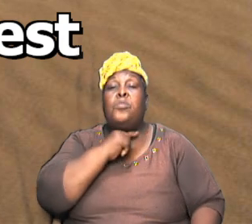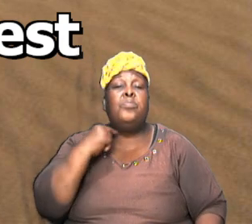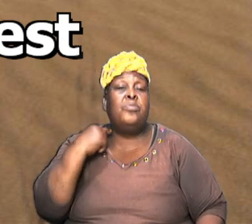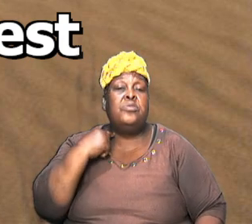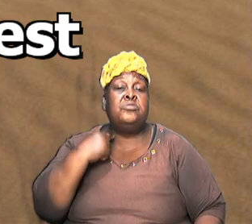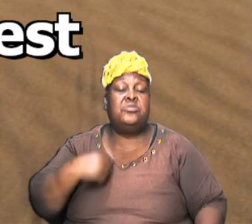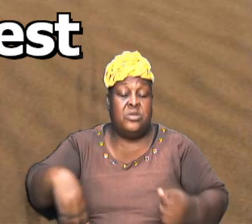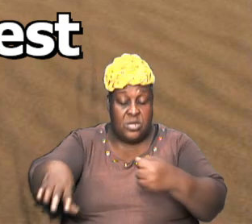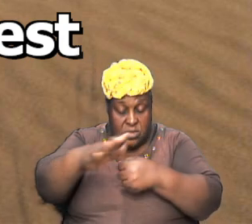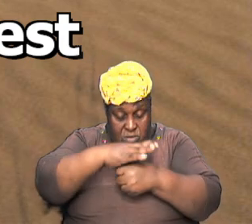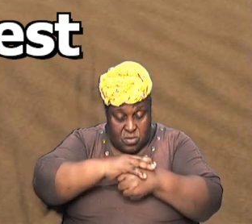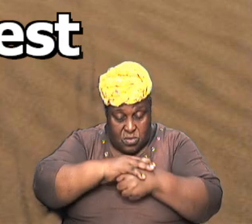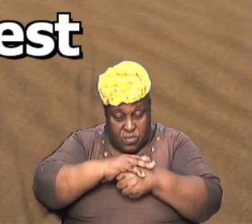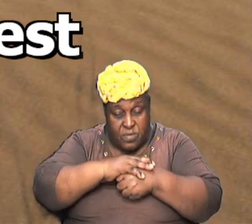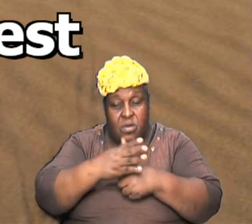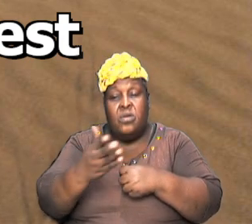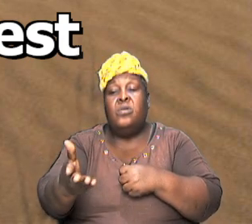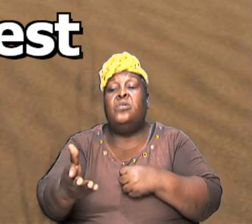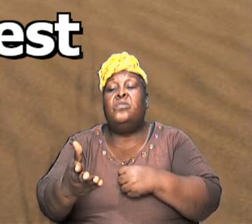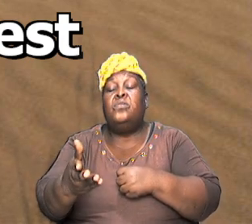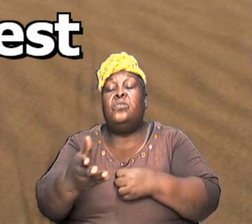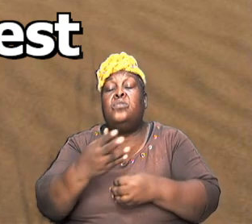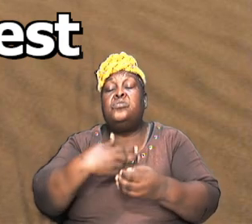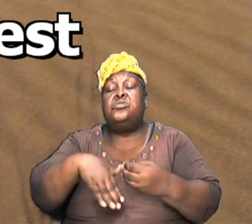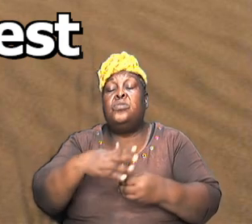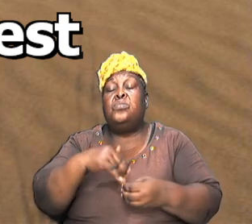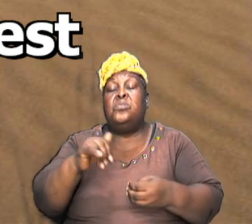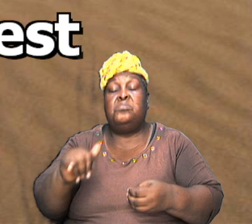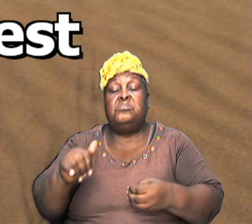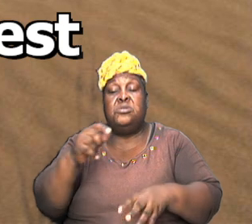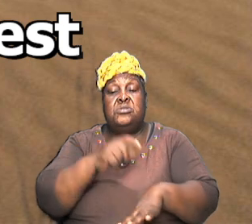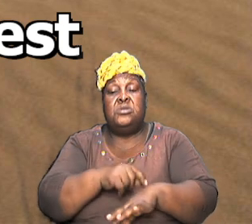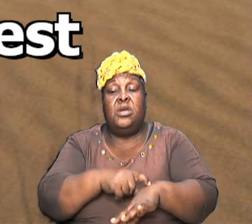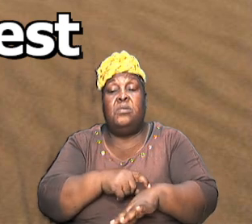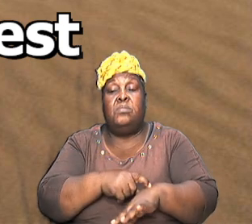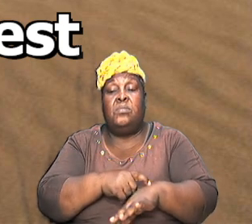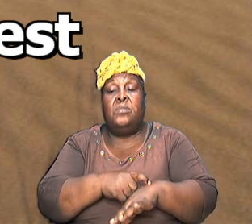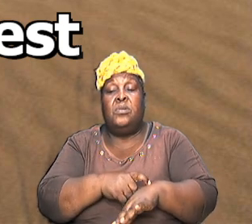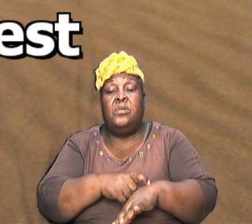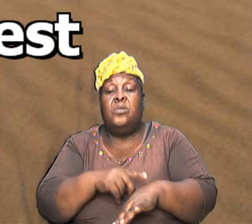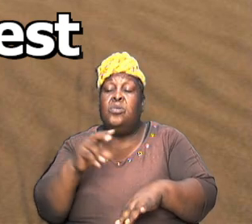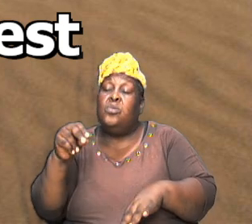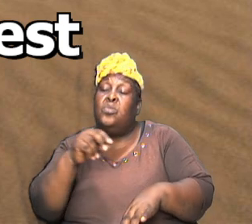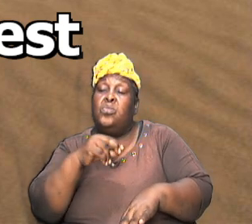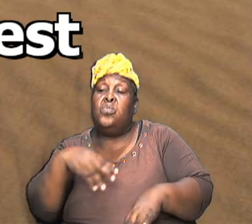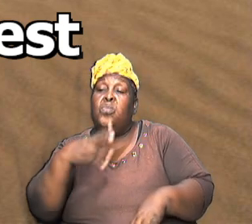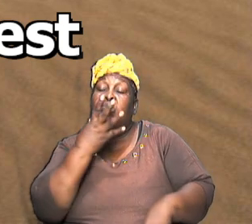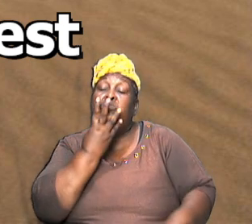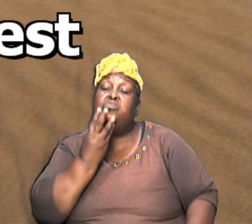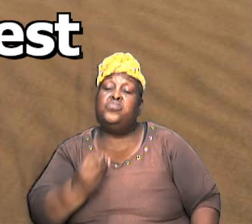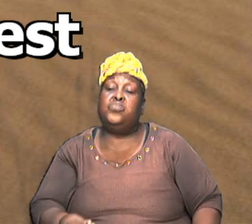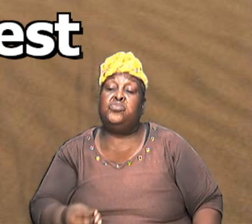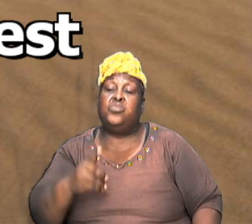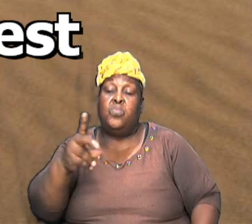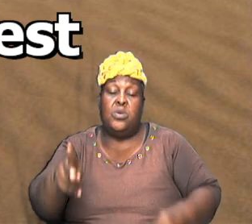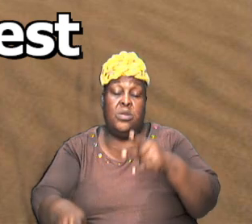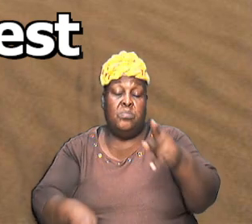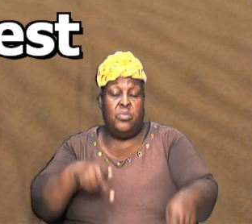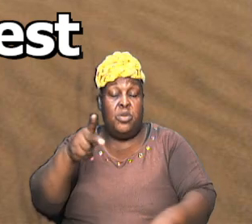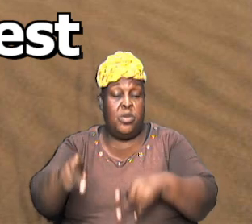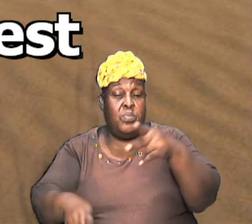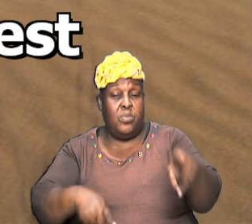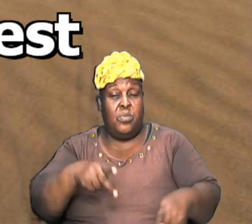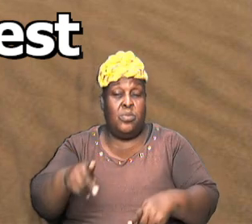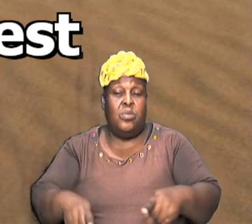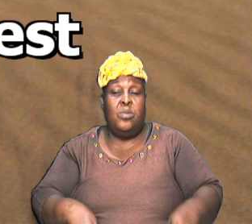covered those who were around at that time and since there was no Jews they were all one people then